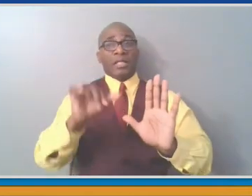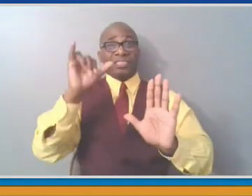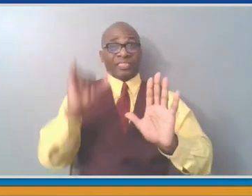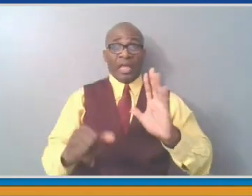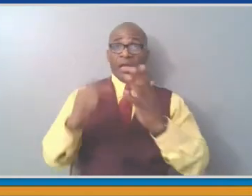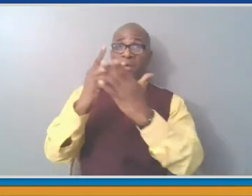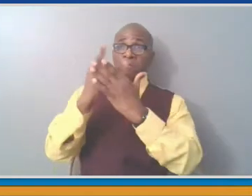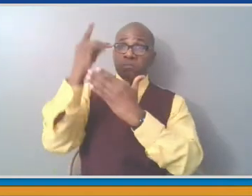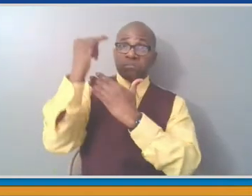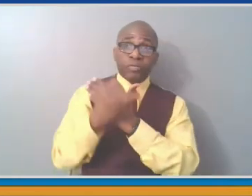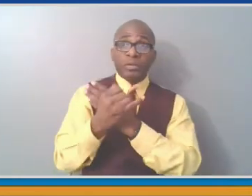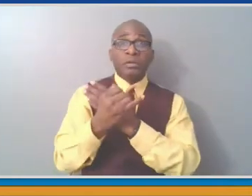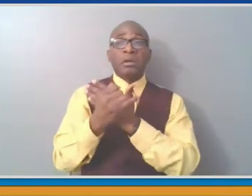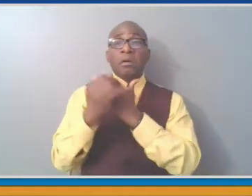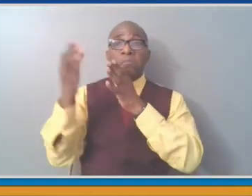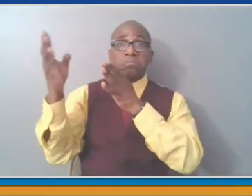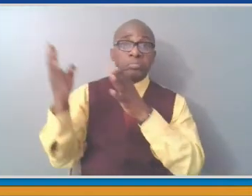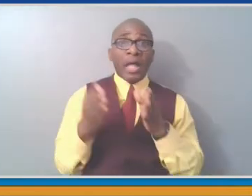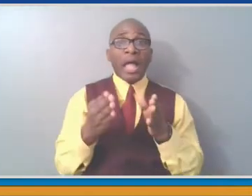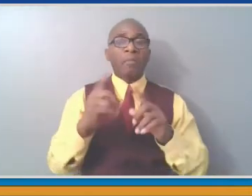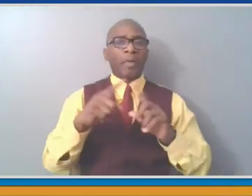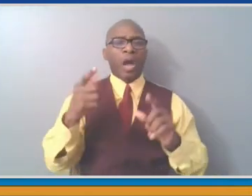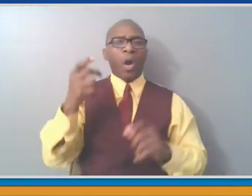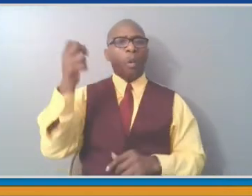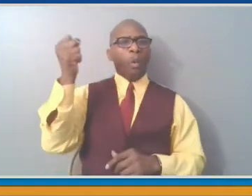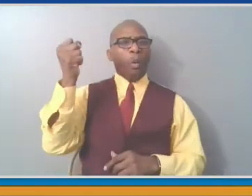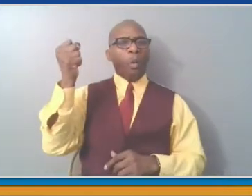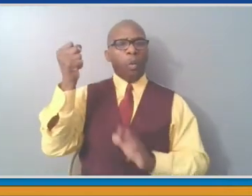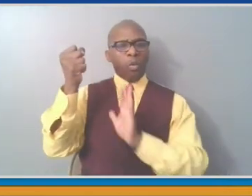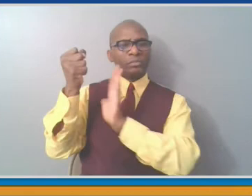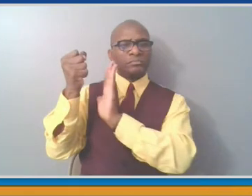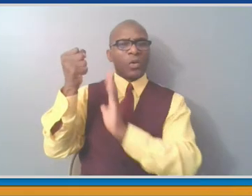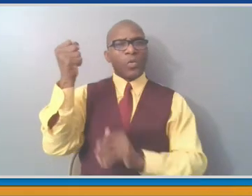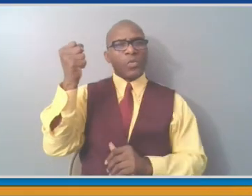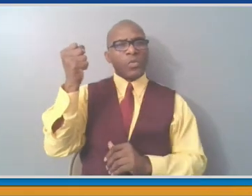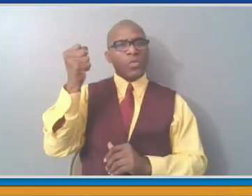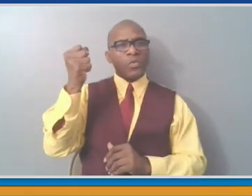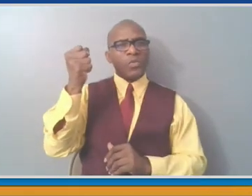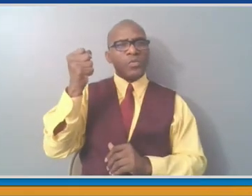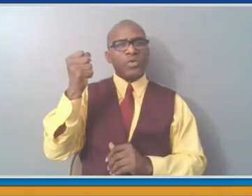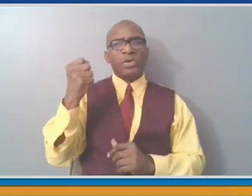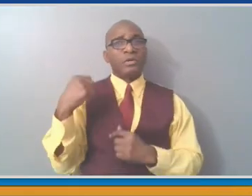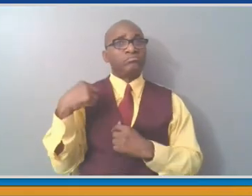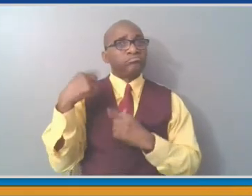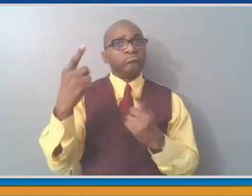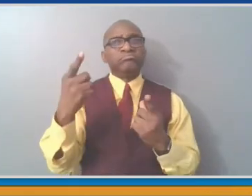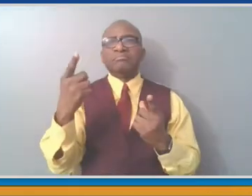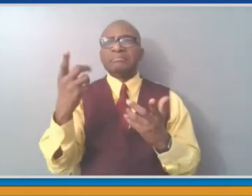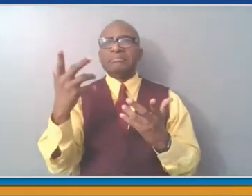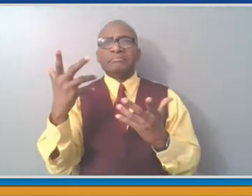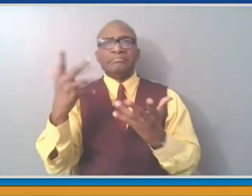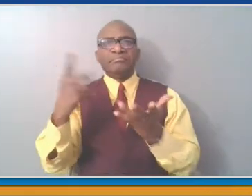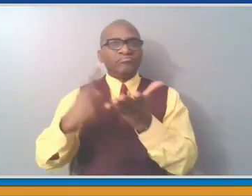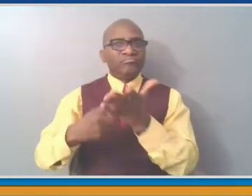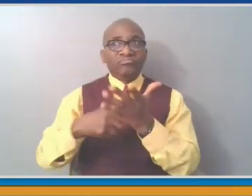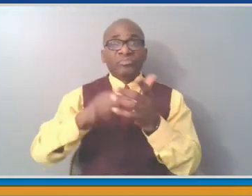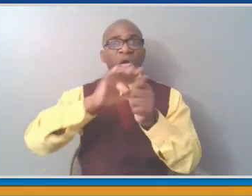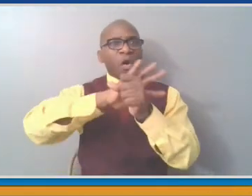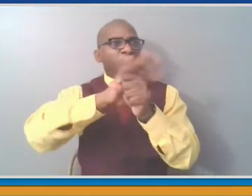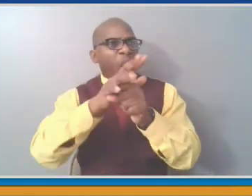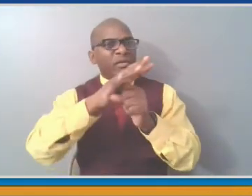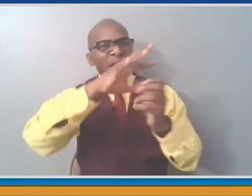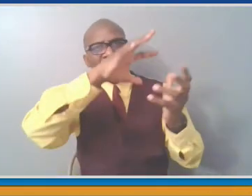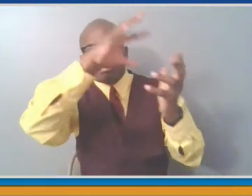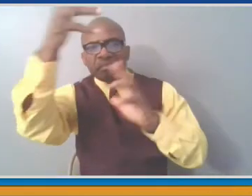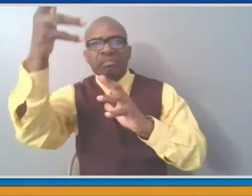as with 1,000 issues that we have, it passed in the budget, and then we moved forward to implement it. I asked the county